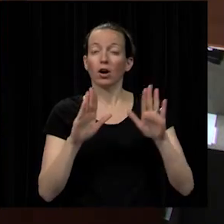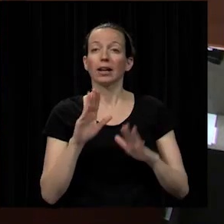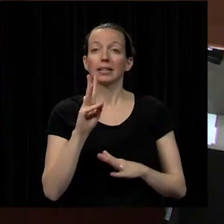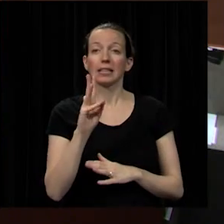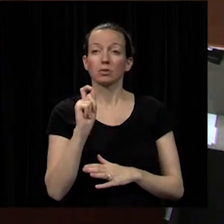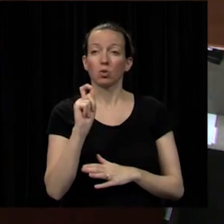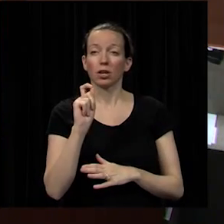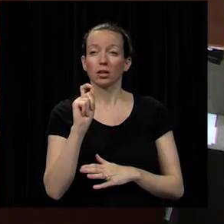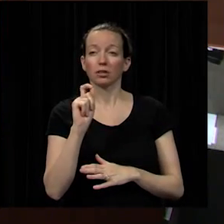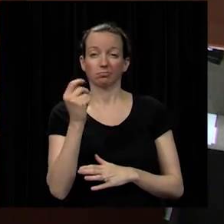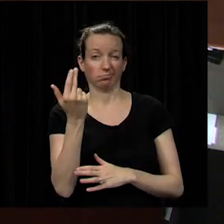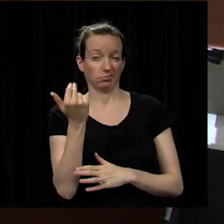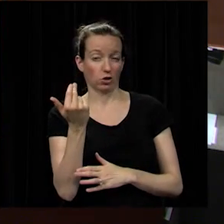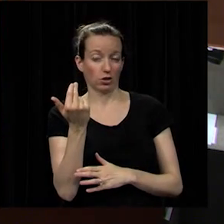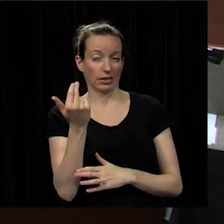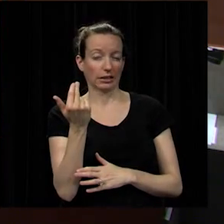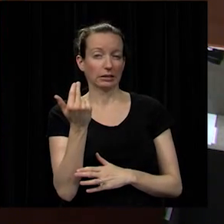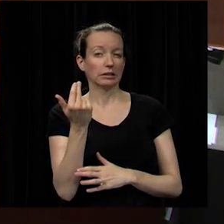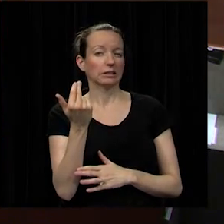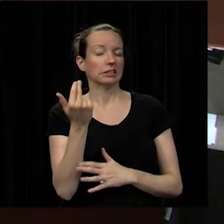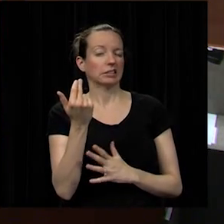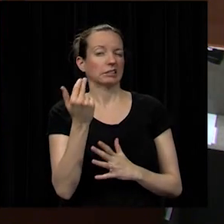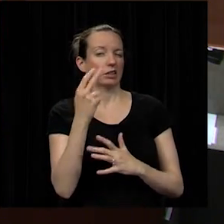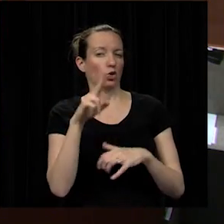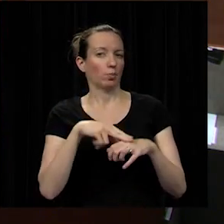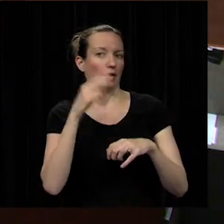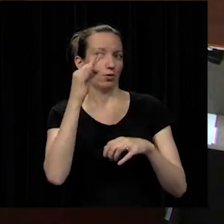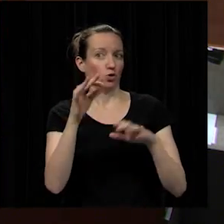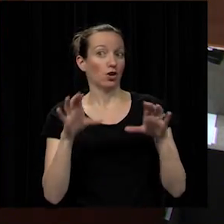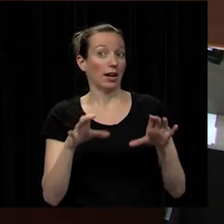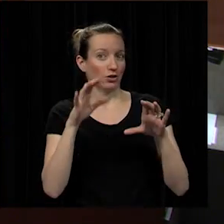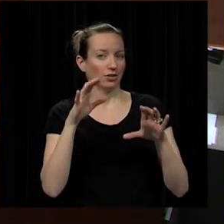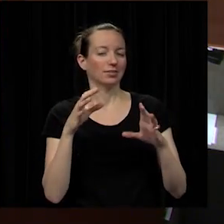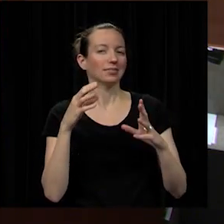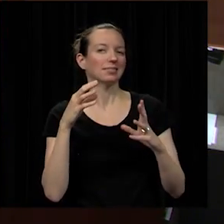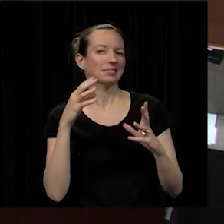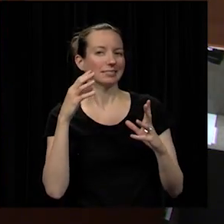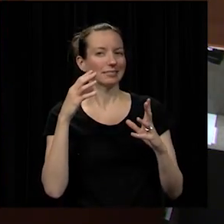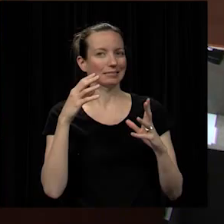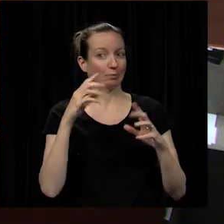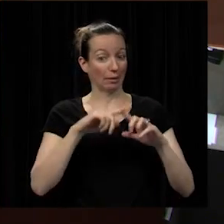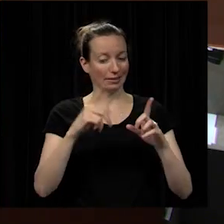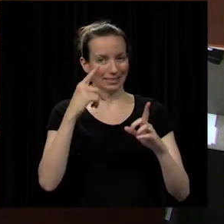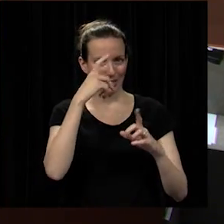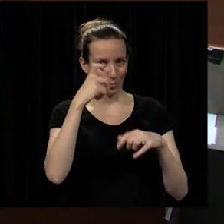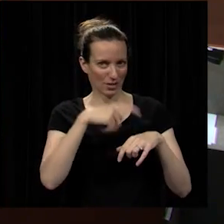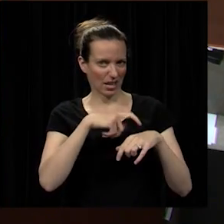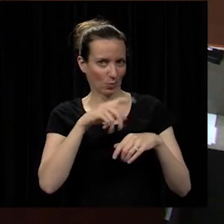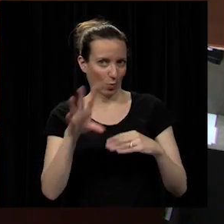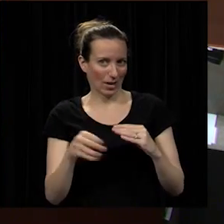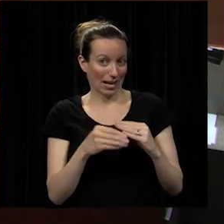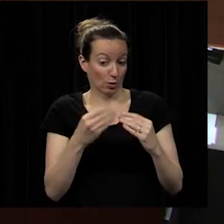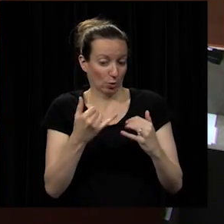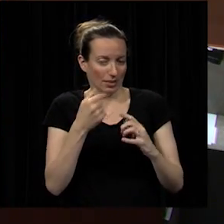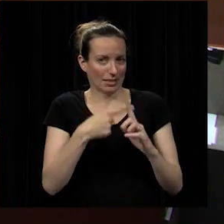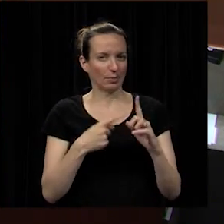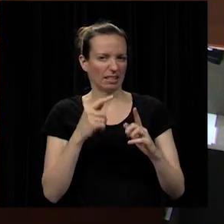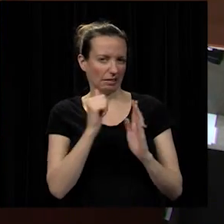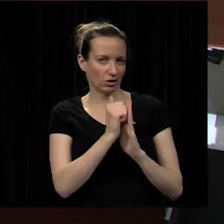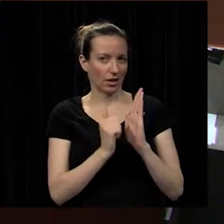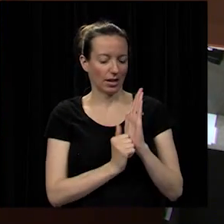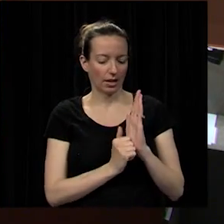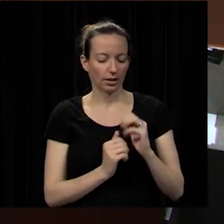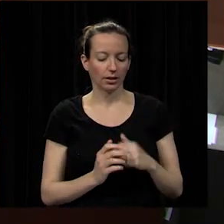would have typically been a future action item but because it's summertime we put it in on this agenda that should be noted so